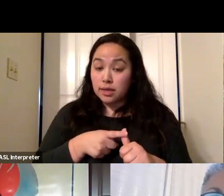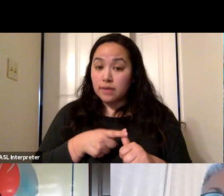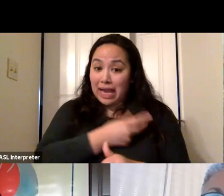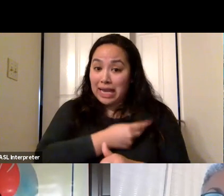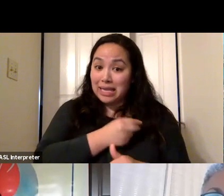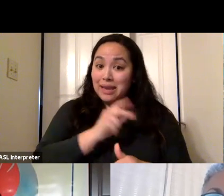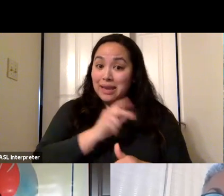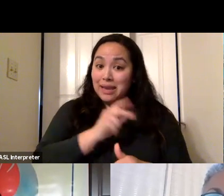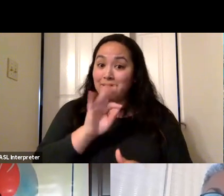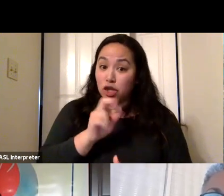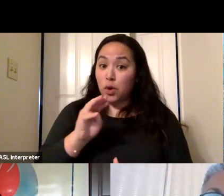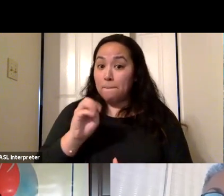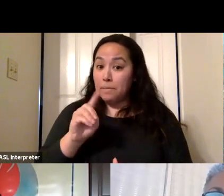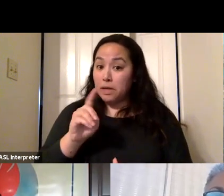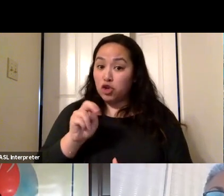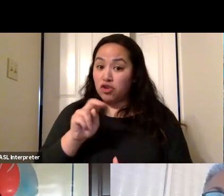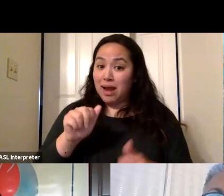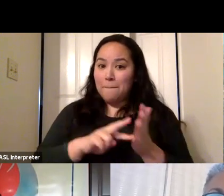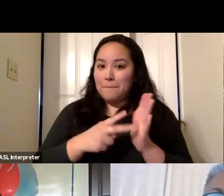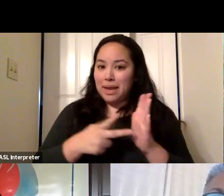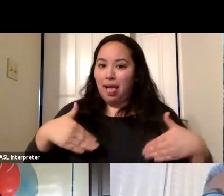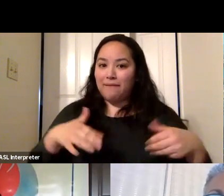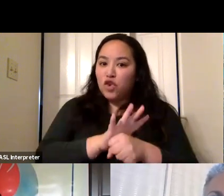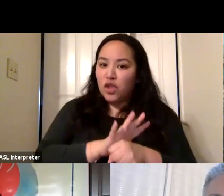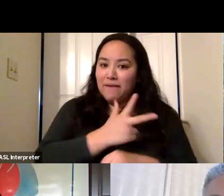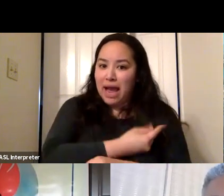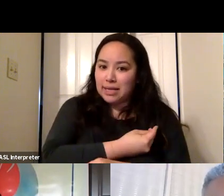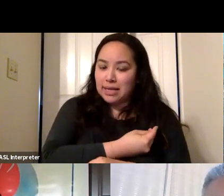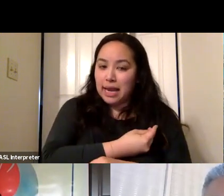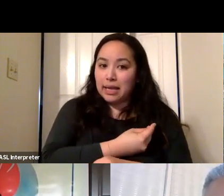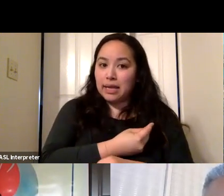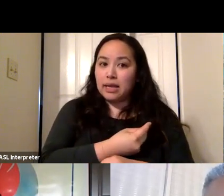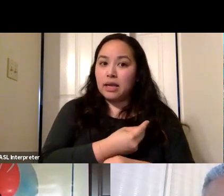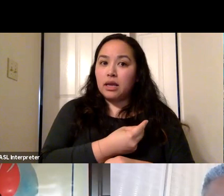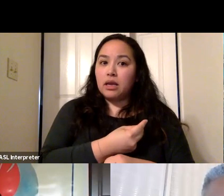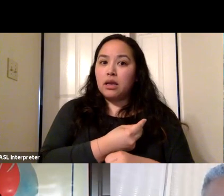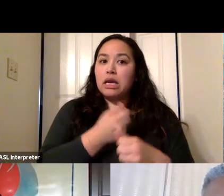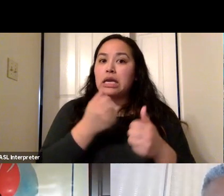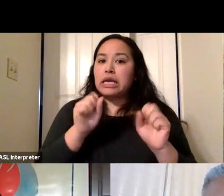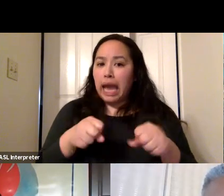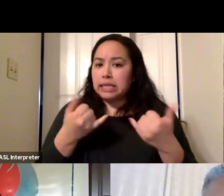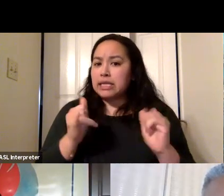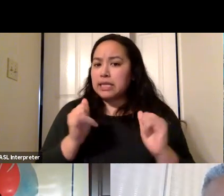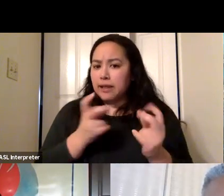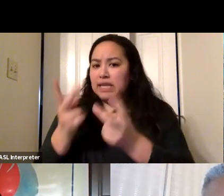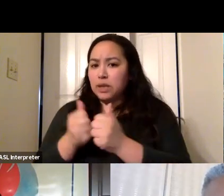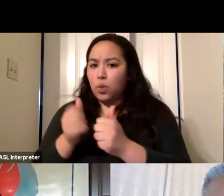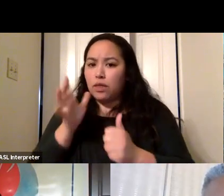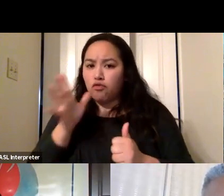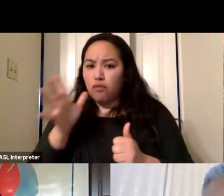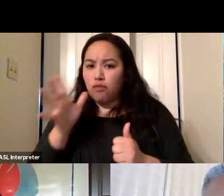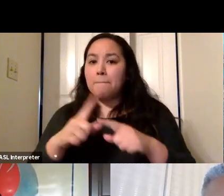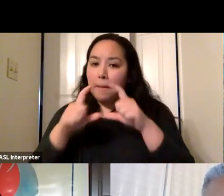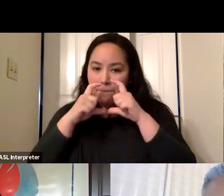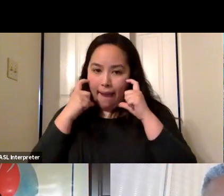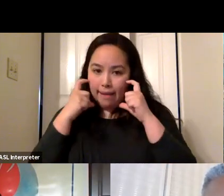and she can still visit with her grandmother, but face coverings